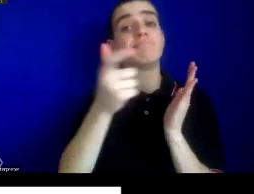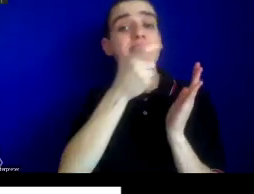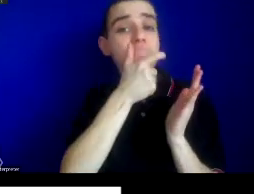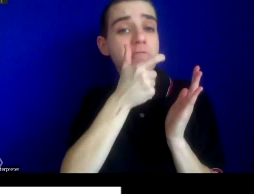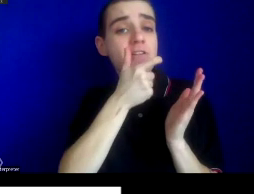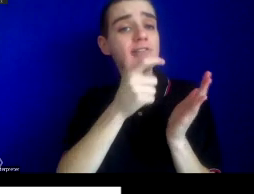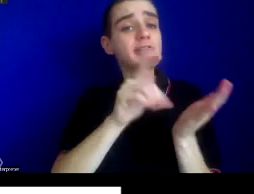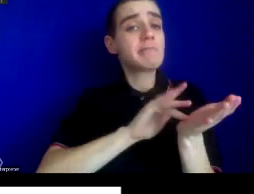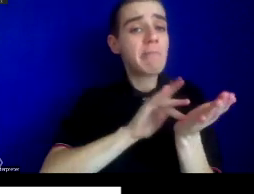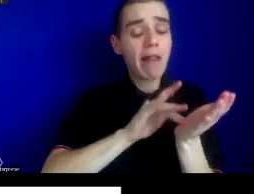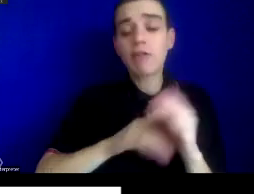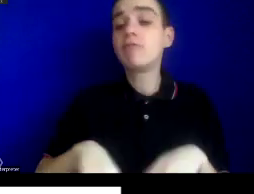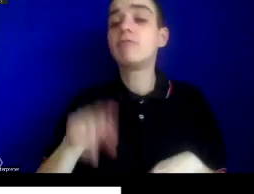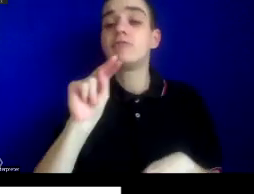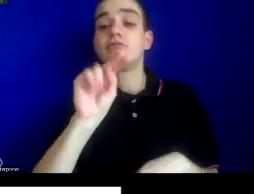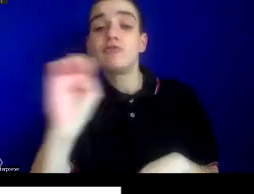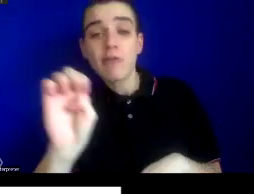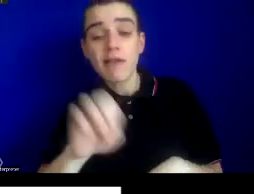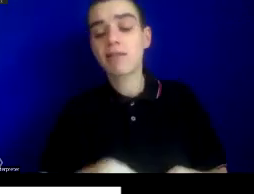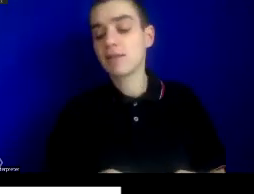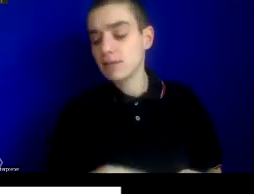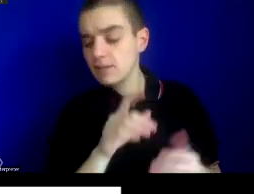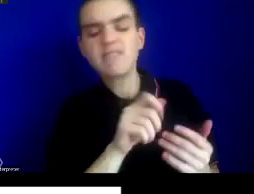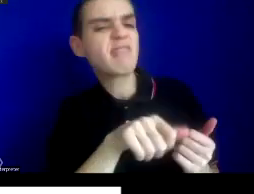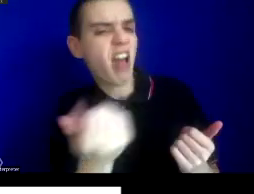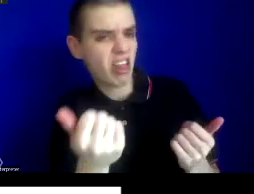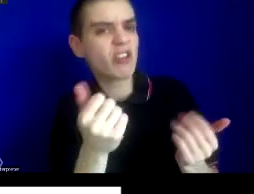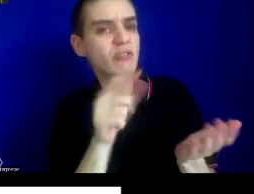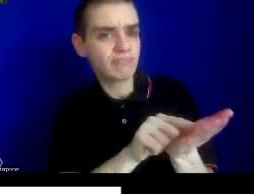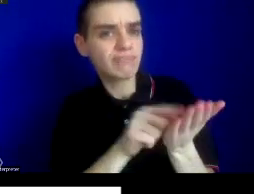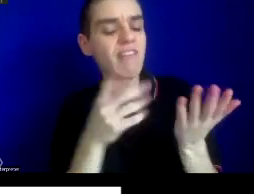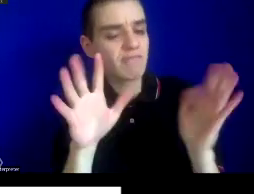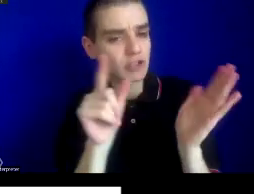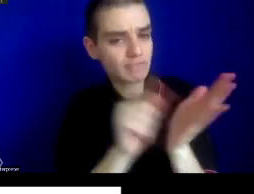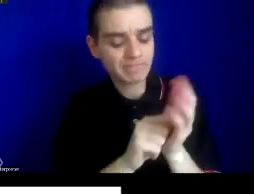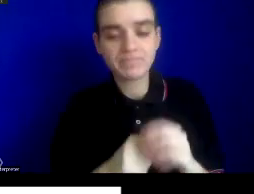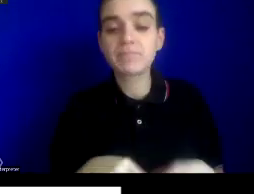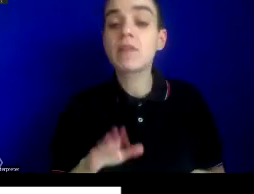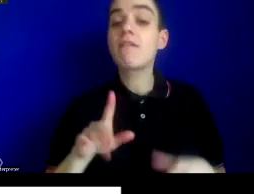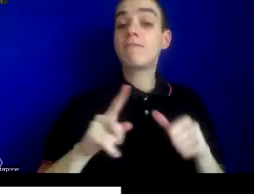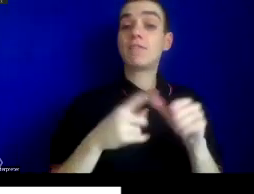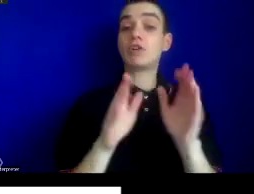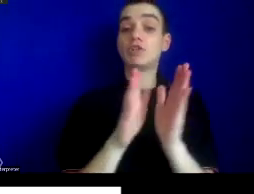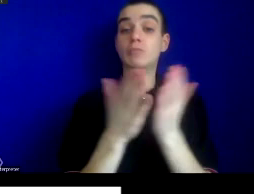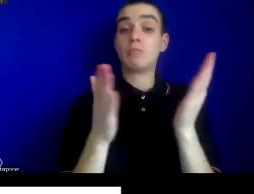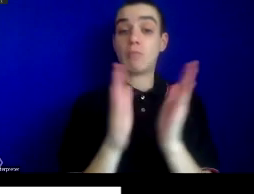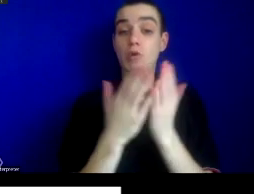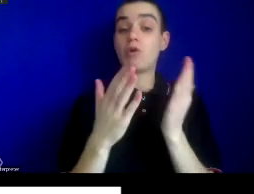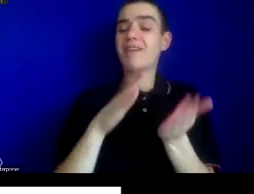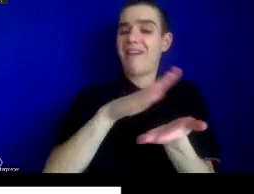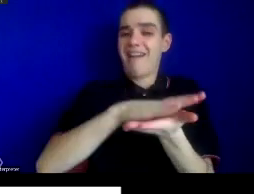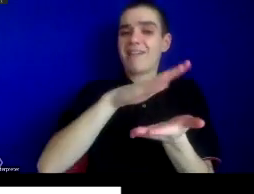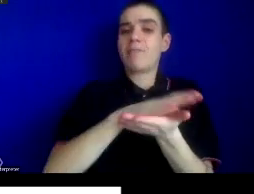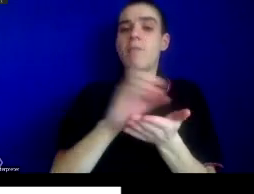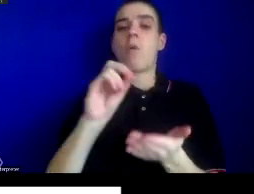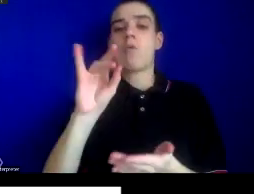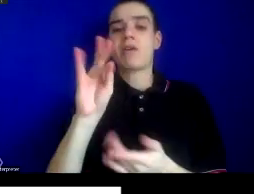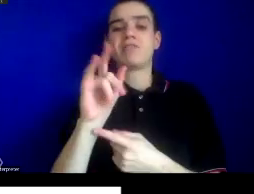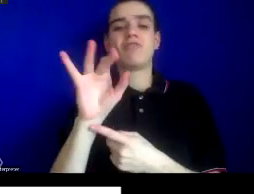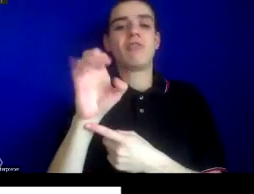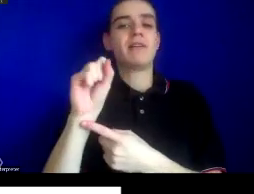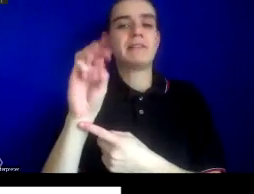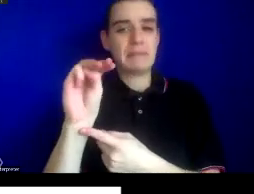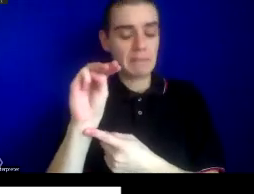the New England Journal of Medicine, and The Lancet. Dr. White's first book, Epidemic Orientalism, has been accepted and is forthcoming at Stanford